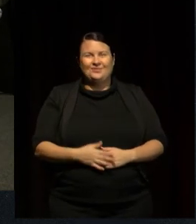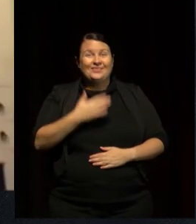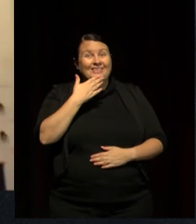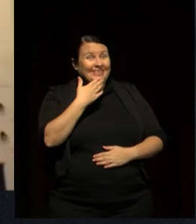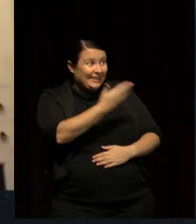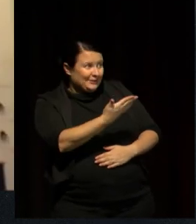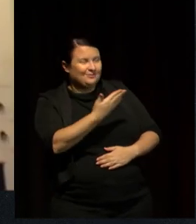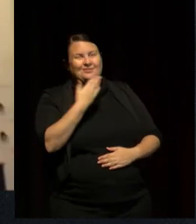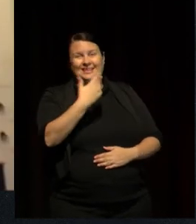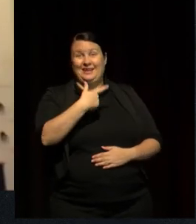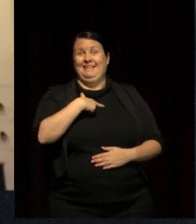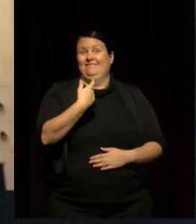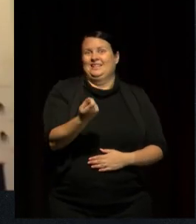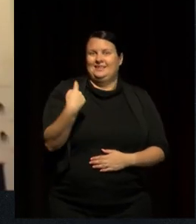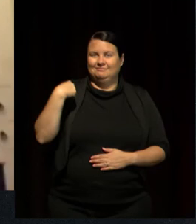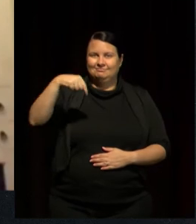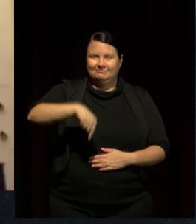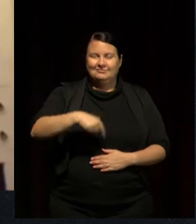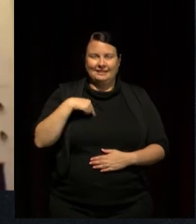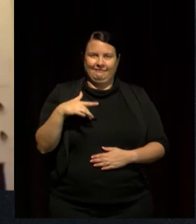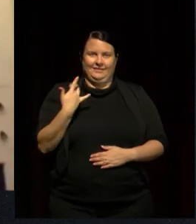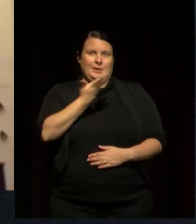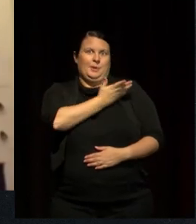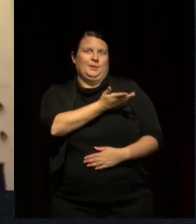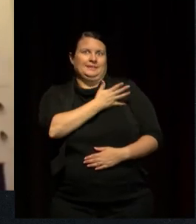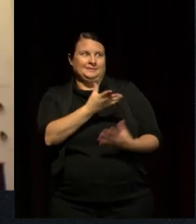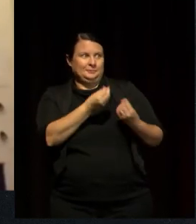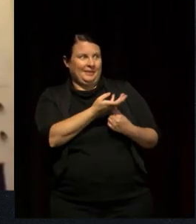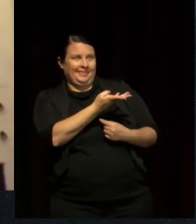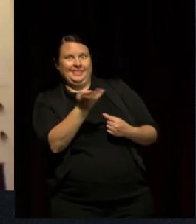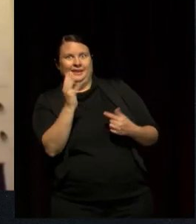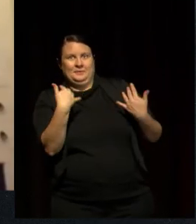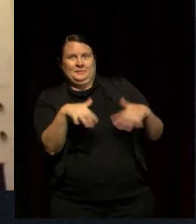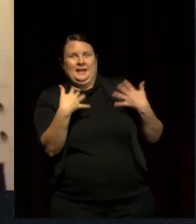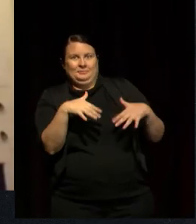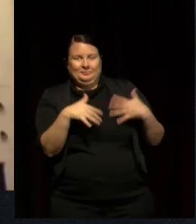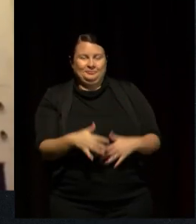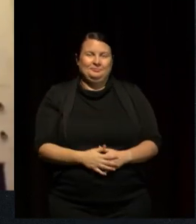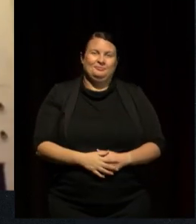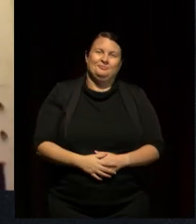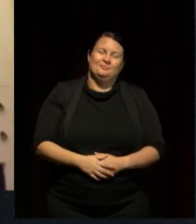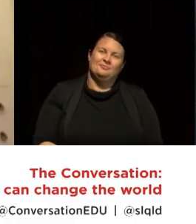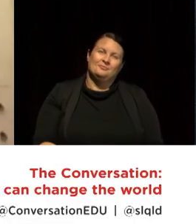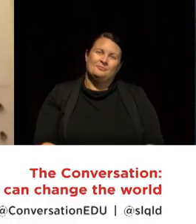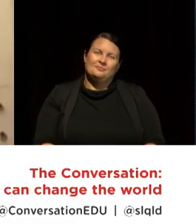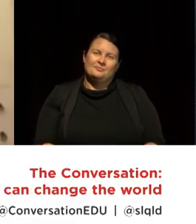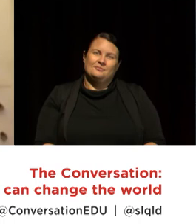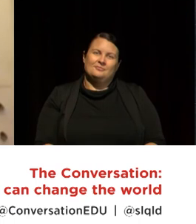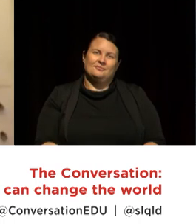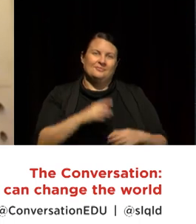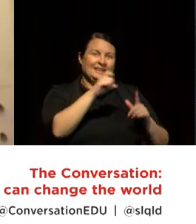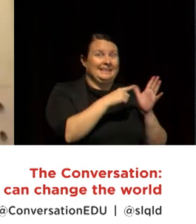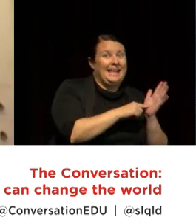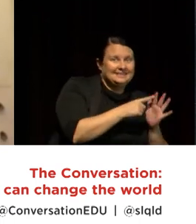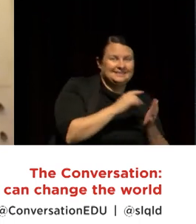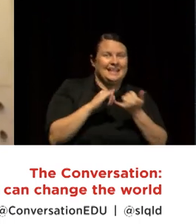thanks for inviting me as well. I feel really honoured to be in your company and with Kate and everyone and Sandra as